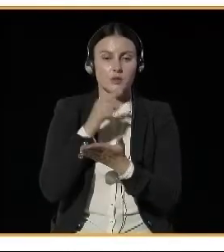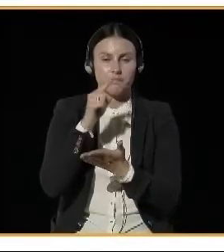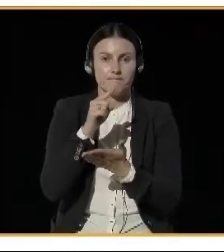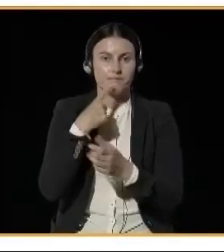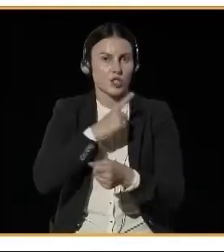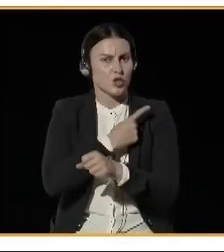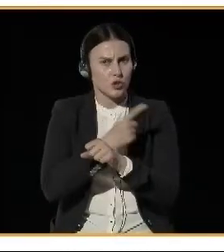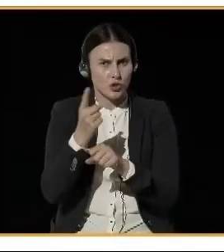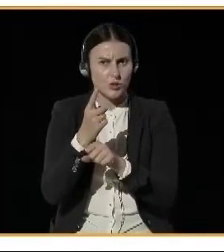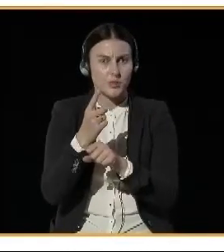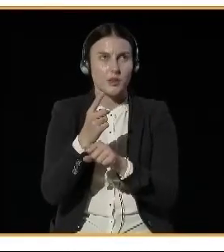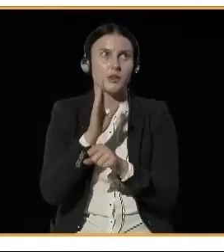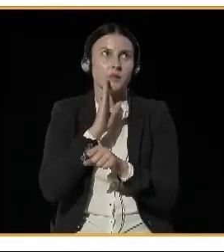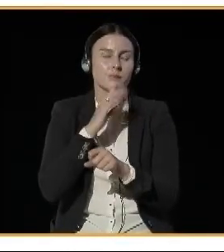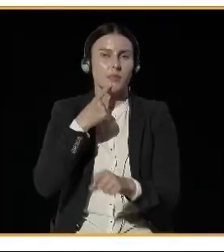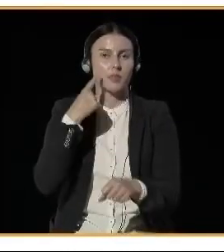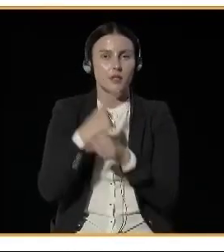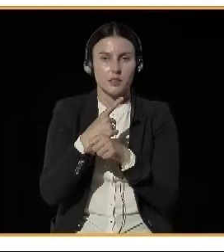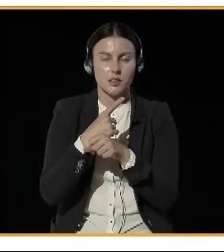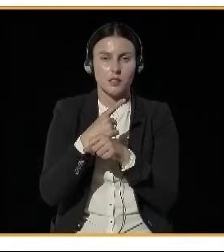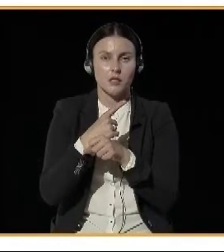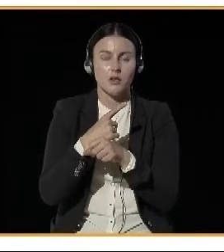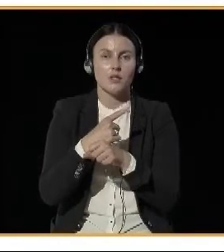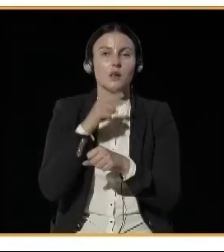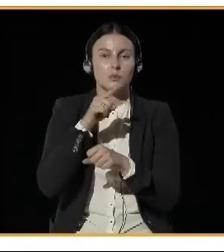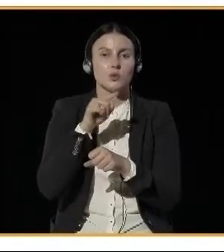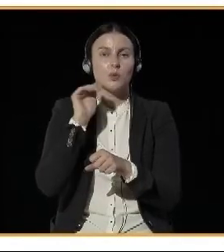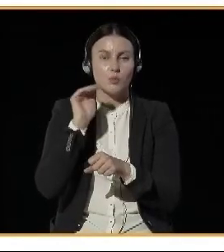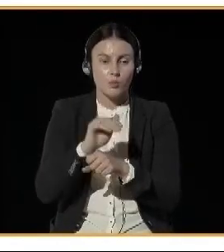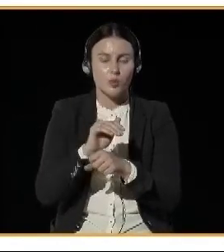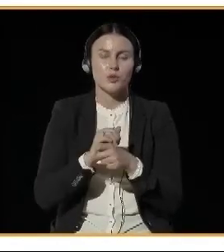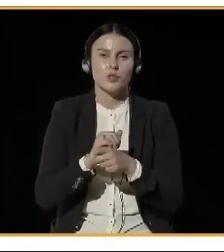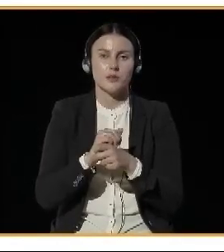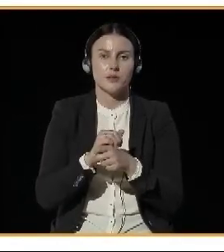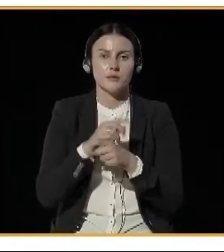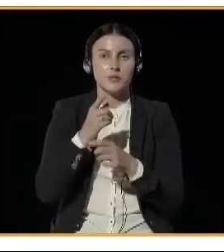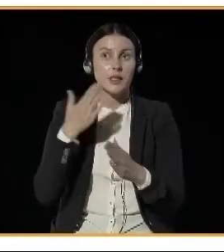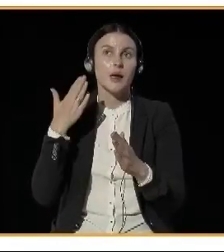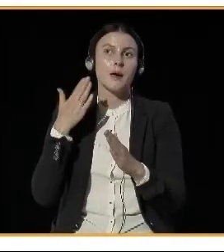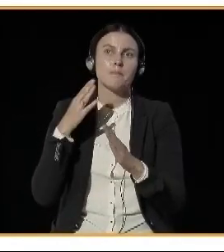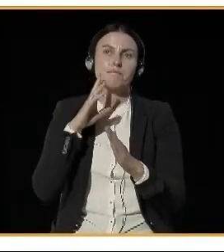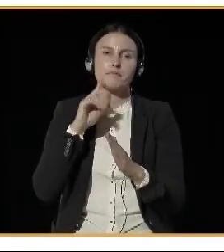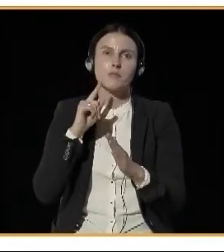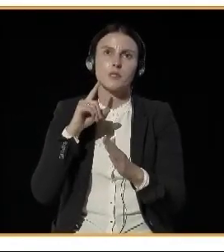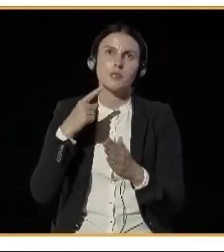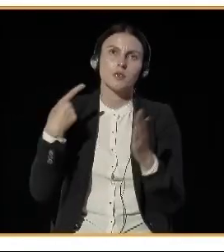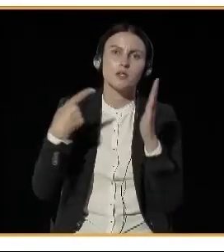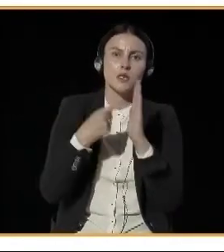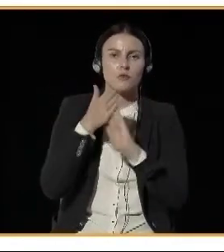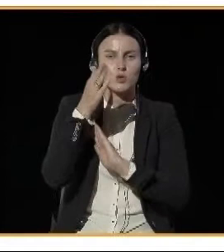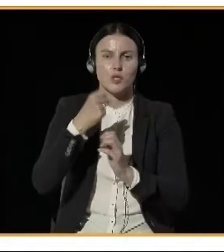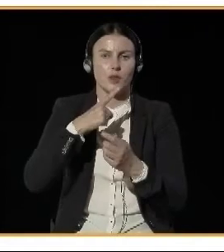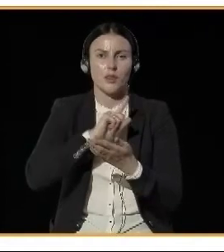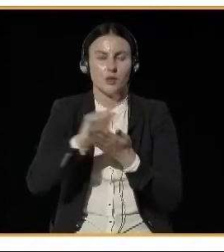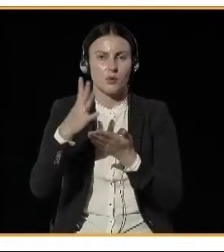undo some things in the future. For example, if we only get rid of stoves